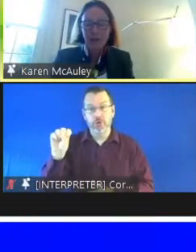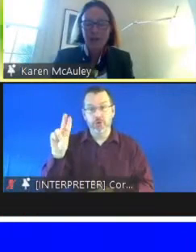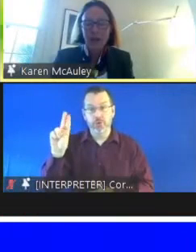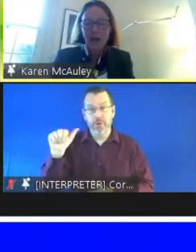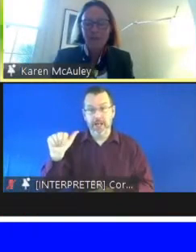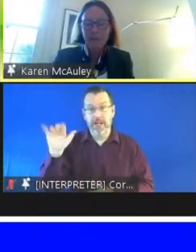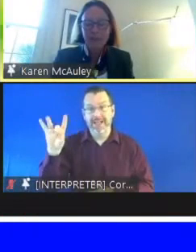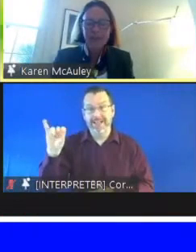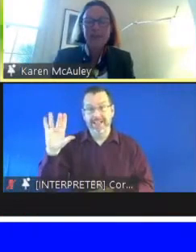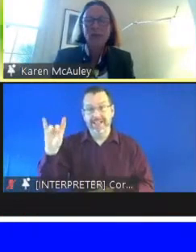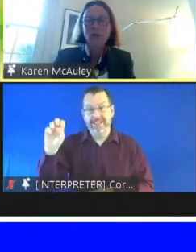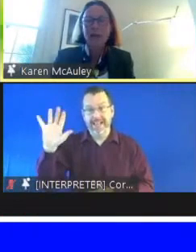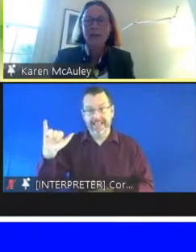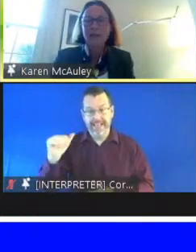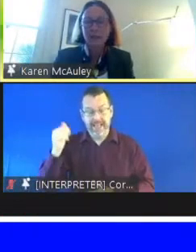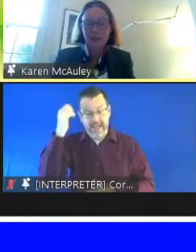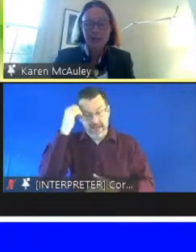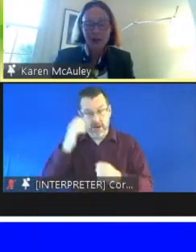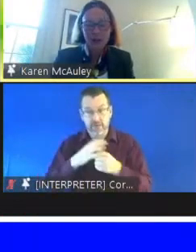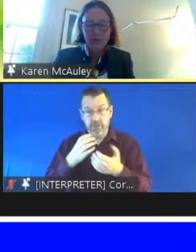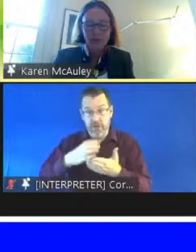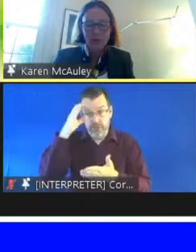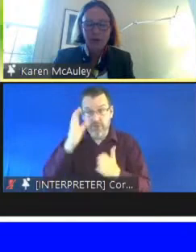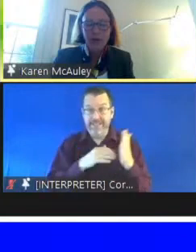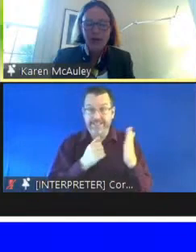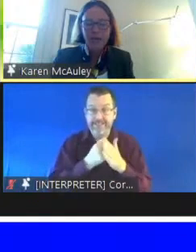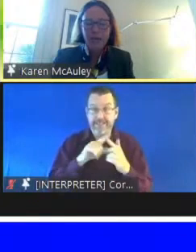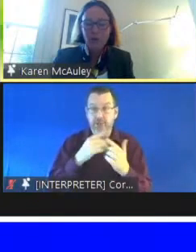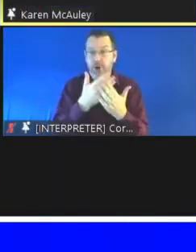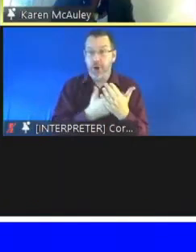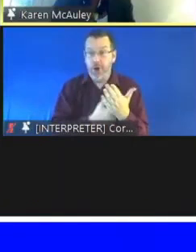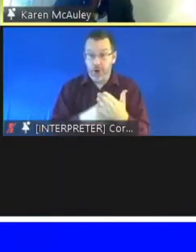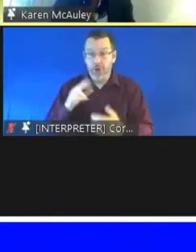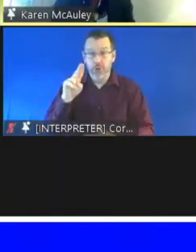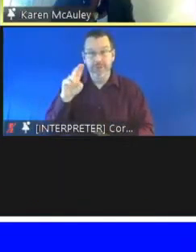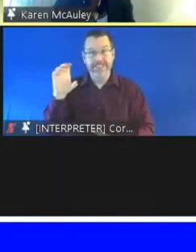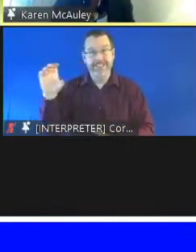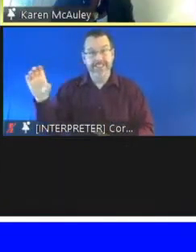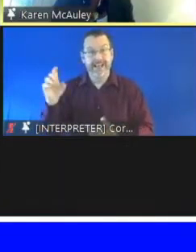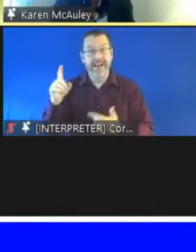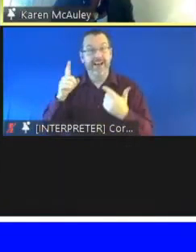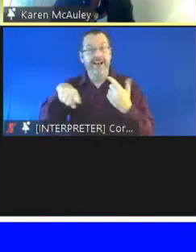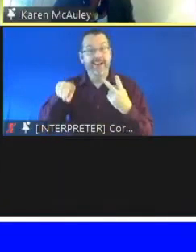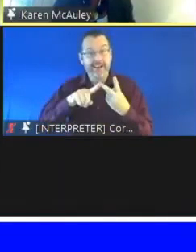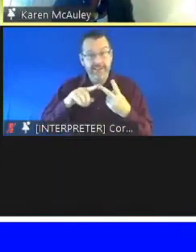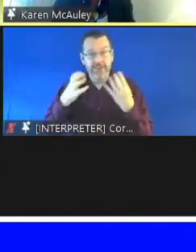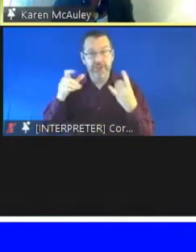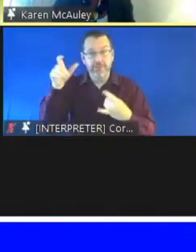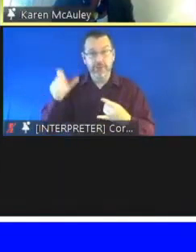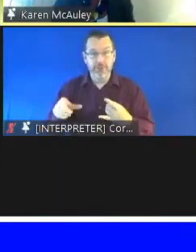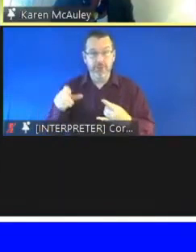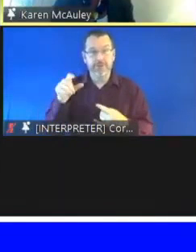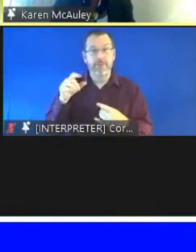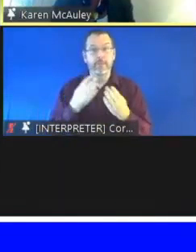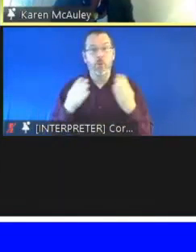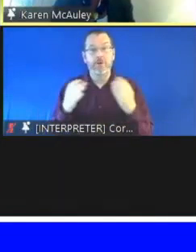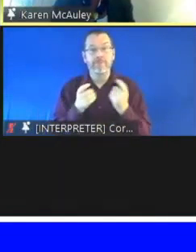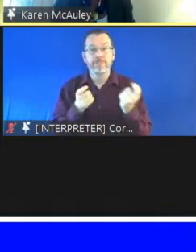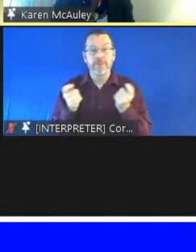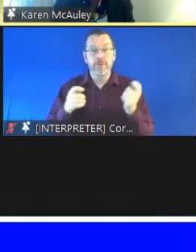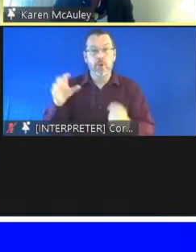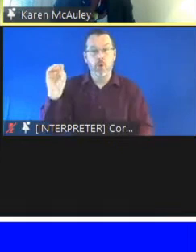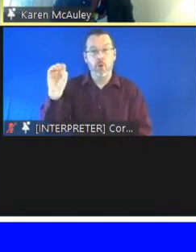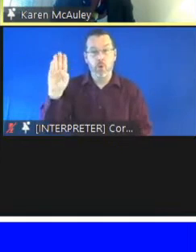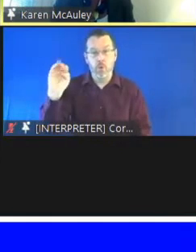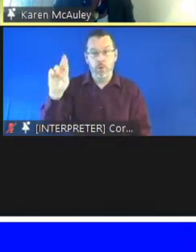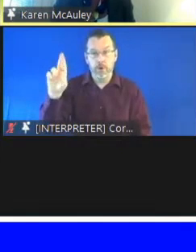head of the college of business and law at university college cork and she's also chairperson of the board of management of obristown children detention